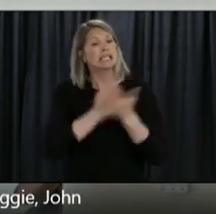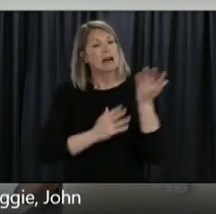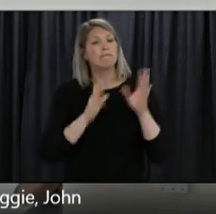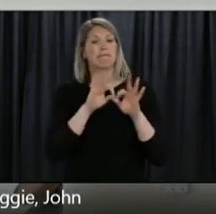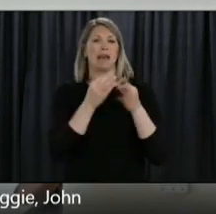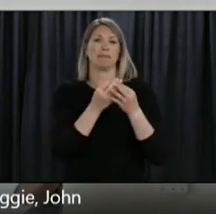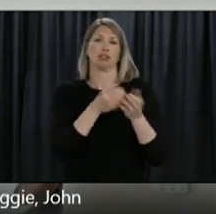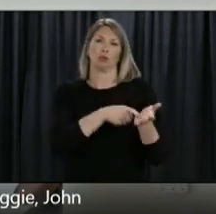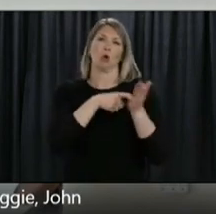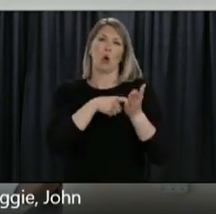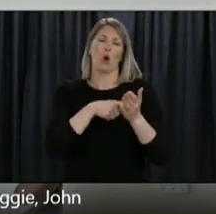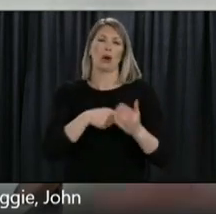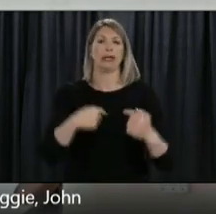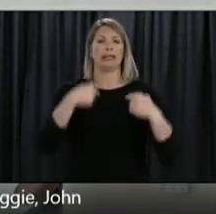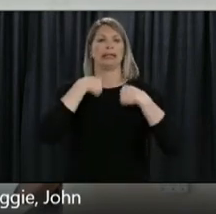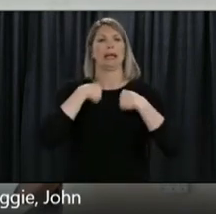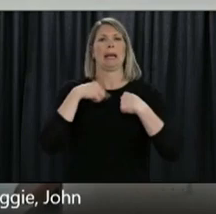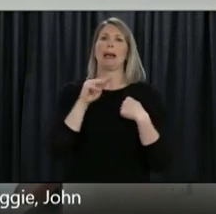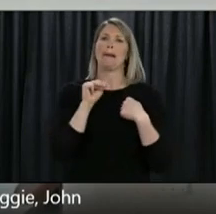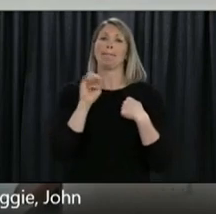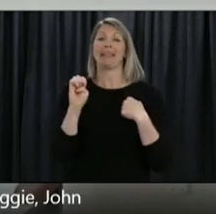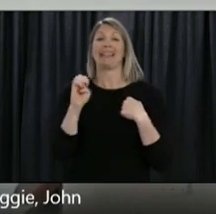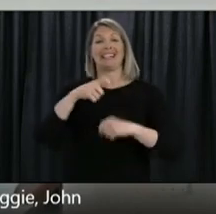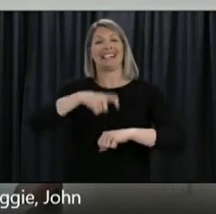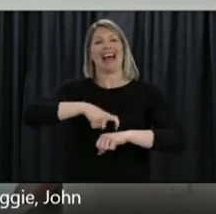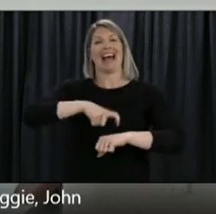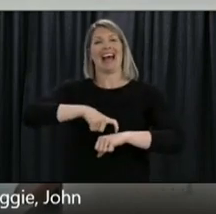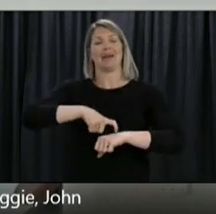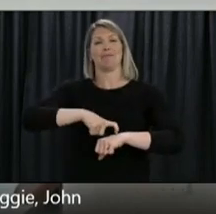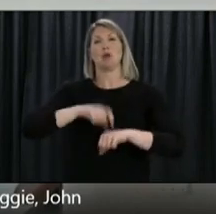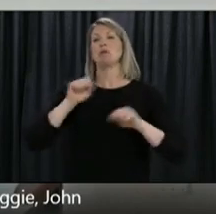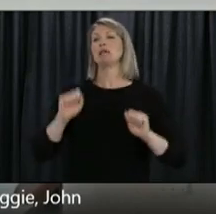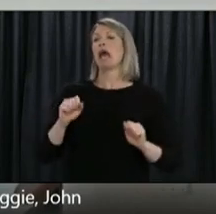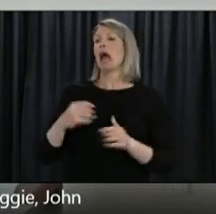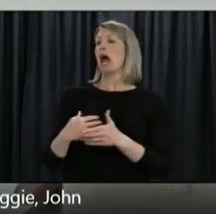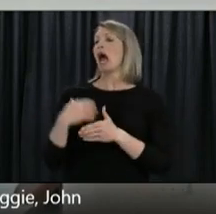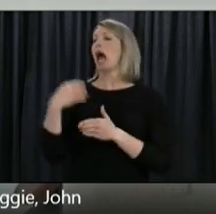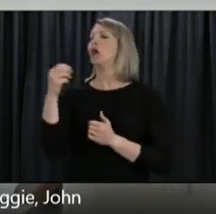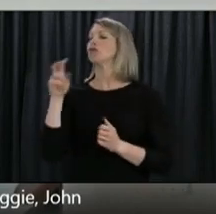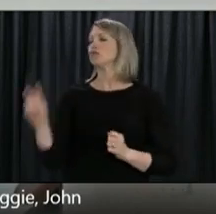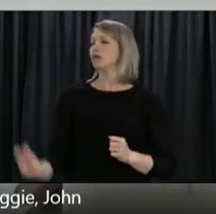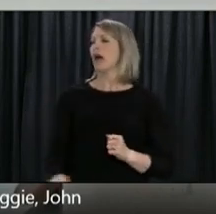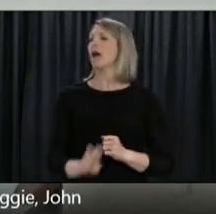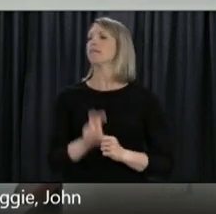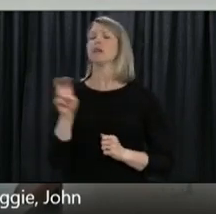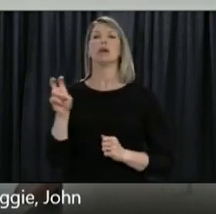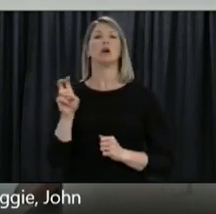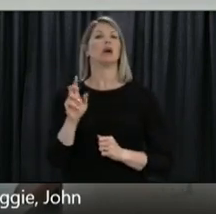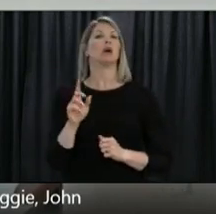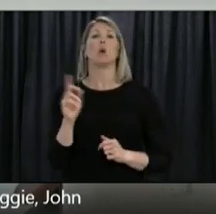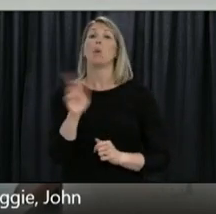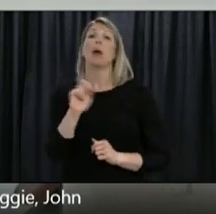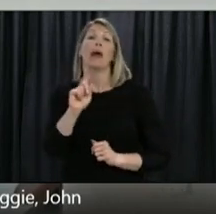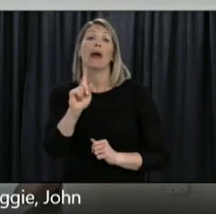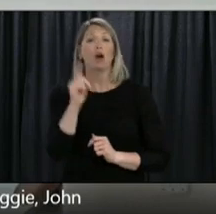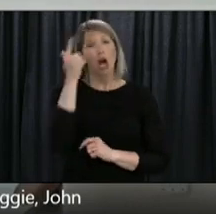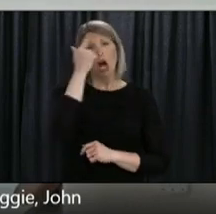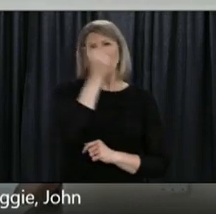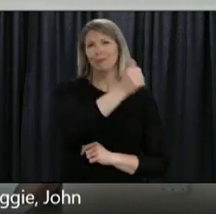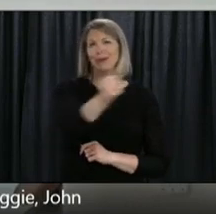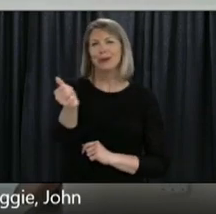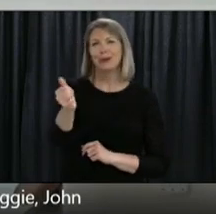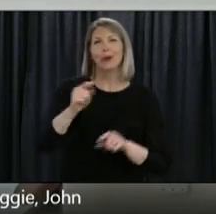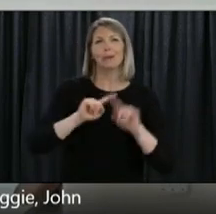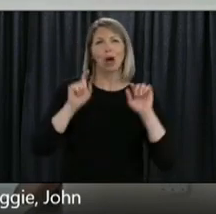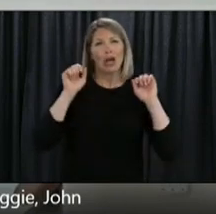recreation out around Bonavista or Bay Burt or on the south coast or wherever you choose to go. But that